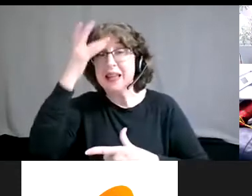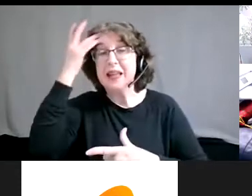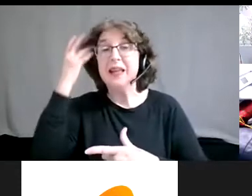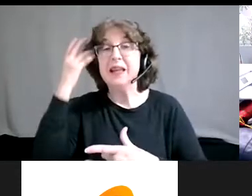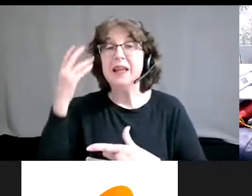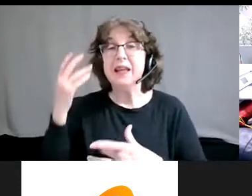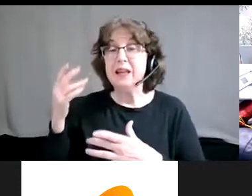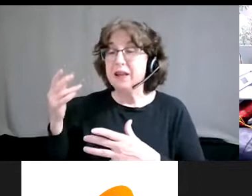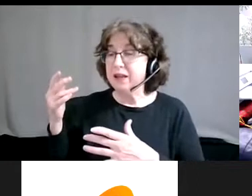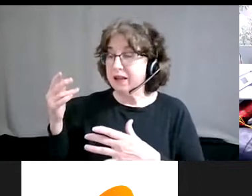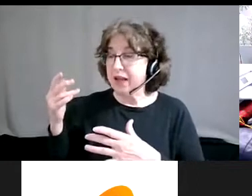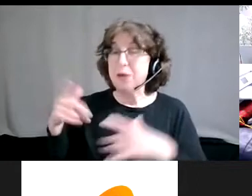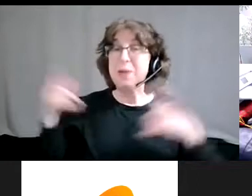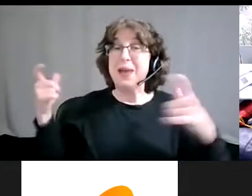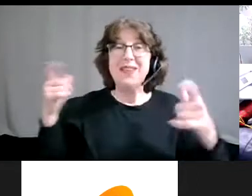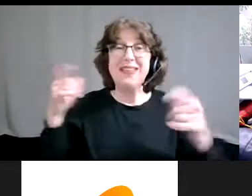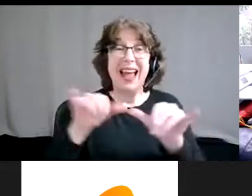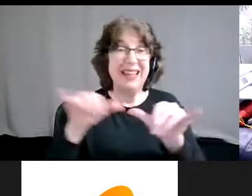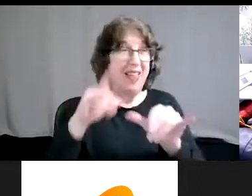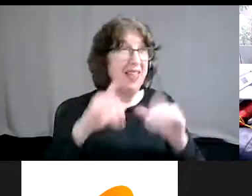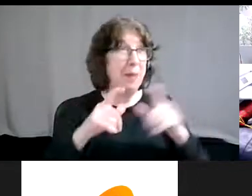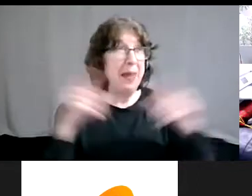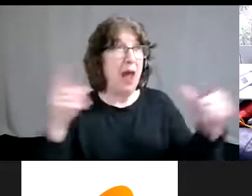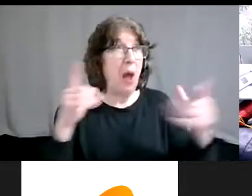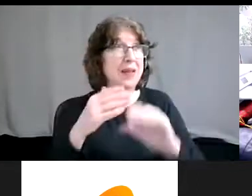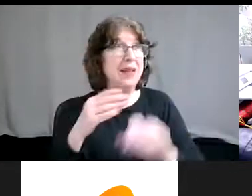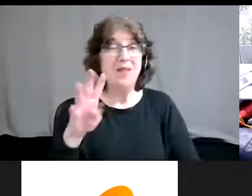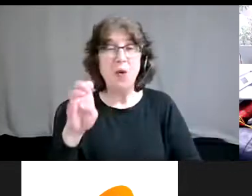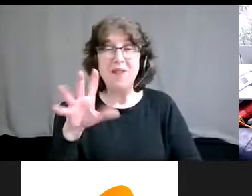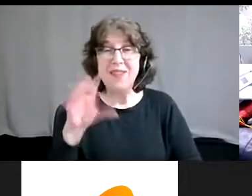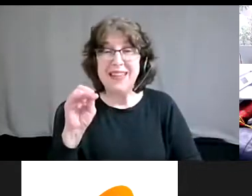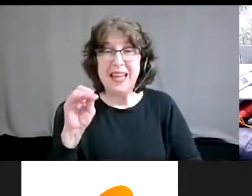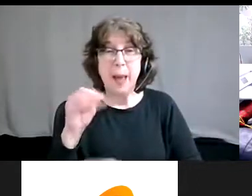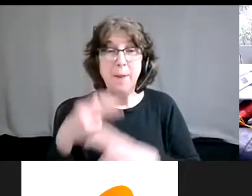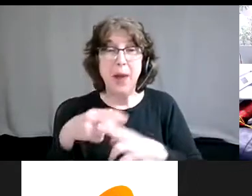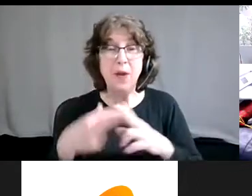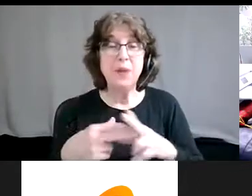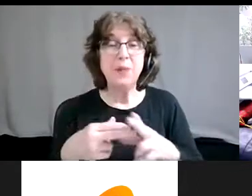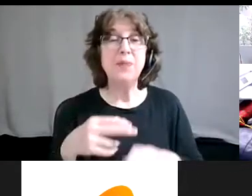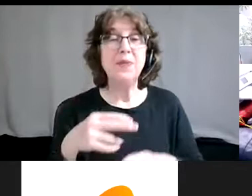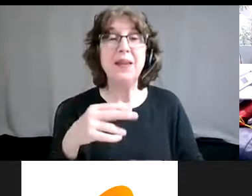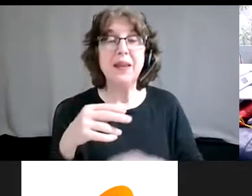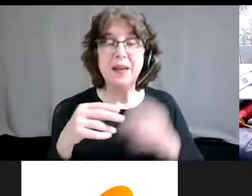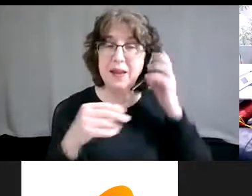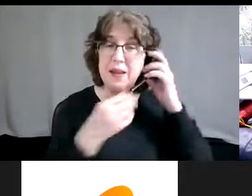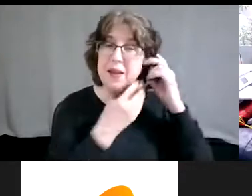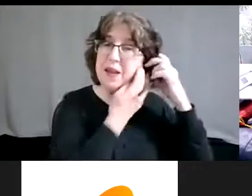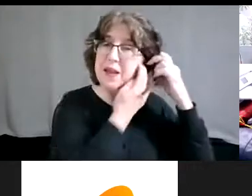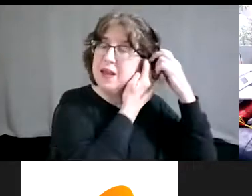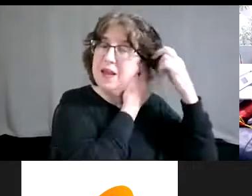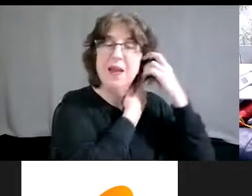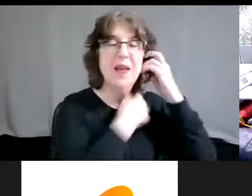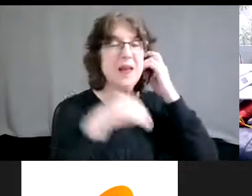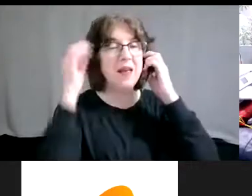largest 425 pounds. So I know that that was a part of it. I'm a found. And so I know that is the sexism and